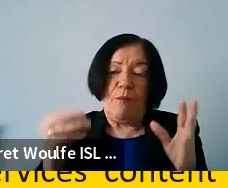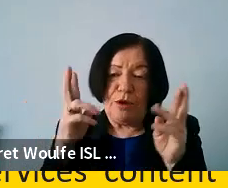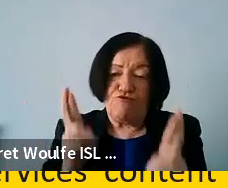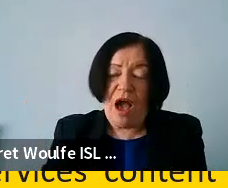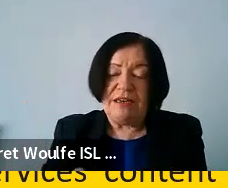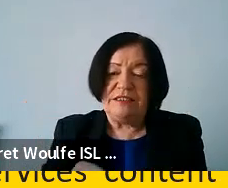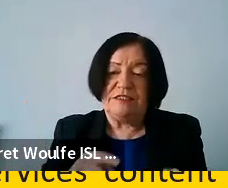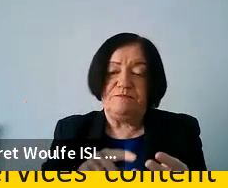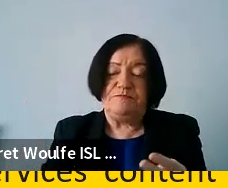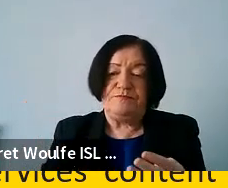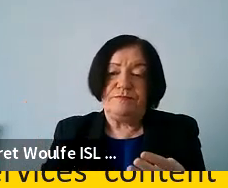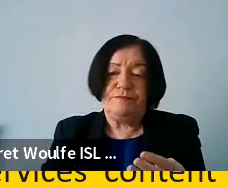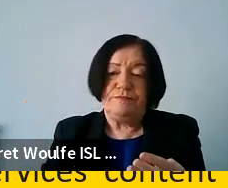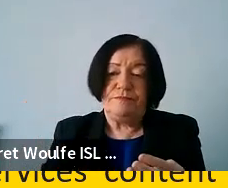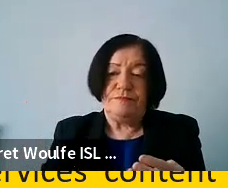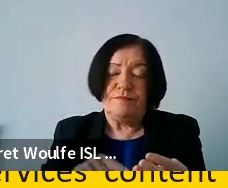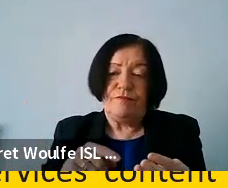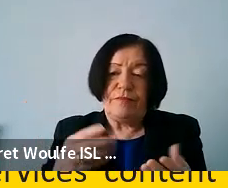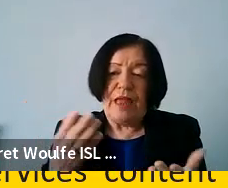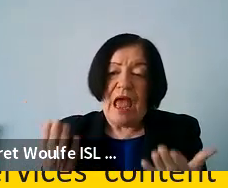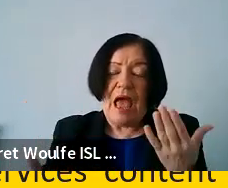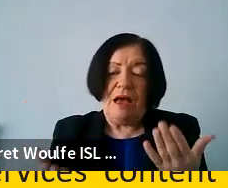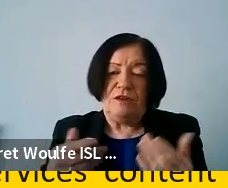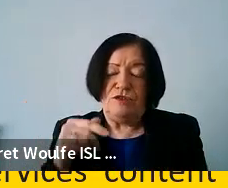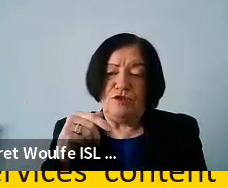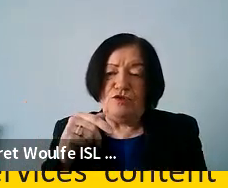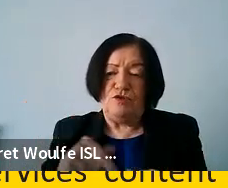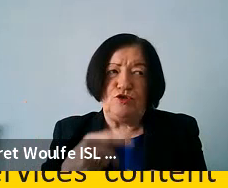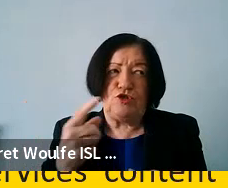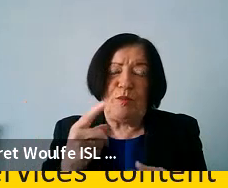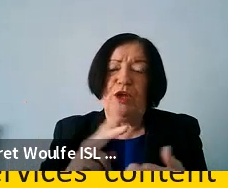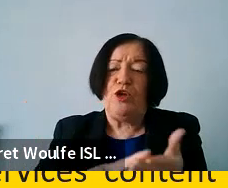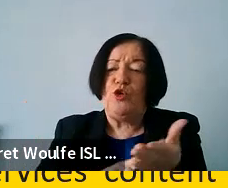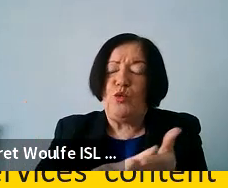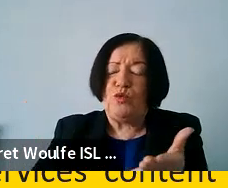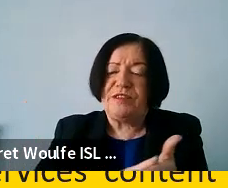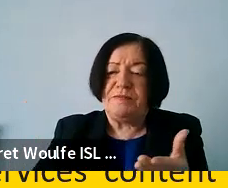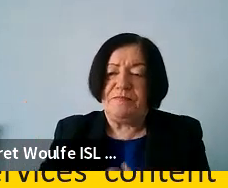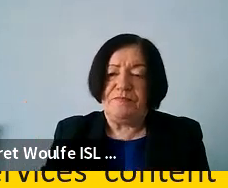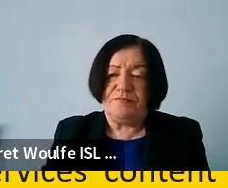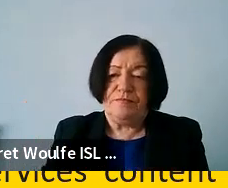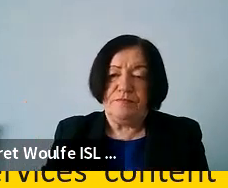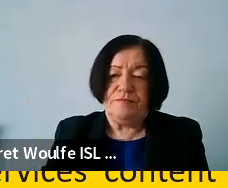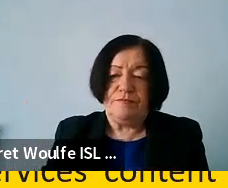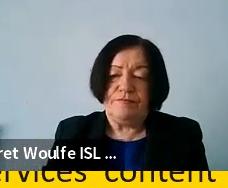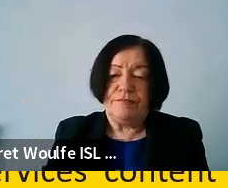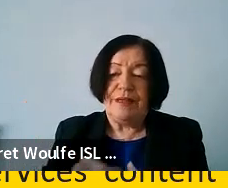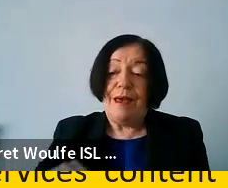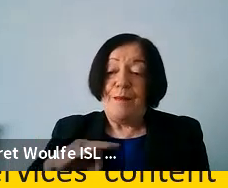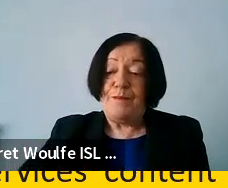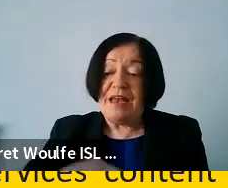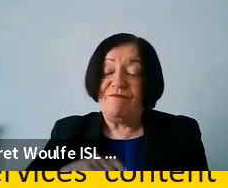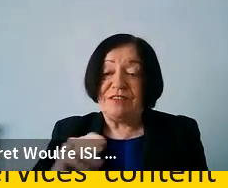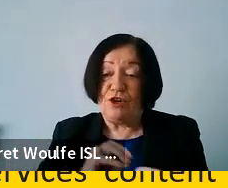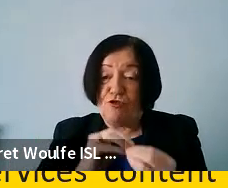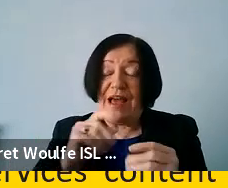and the way that it should be implemented, which benefits the creators